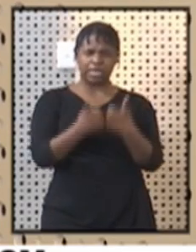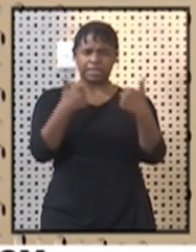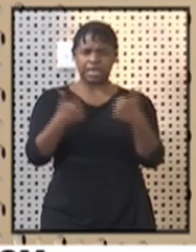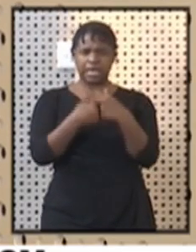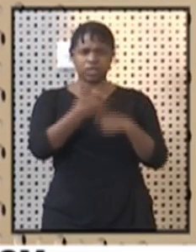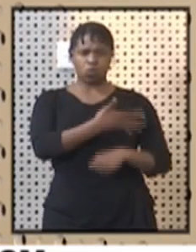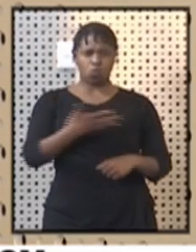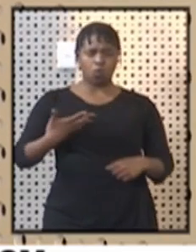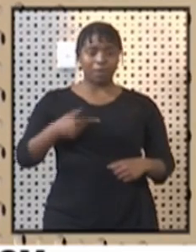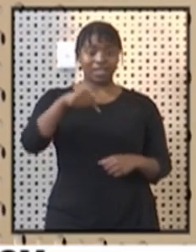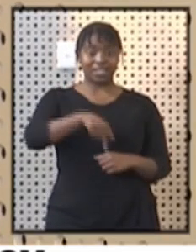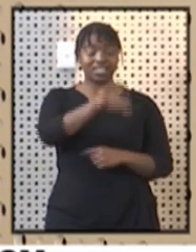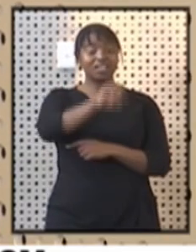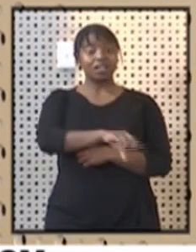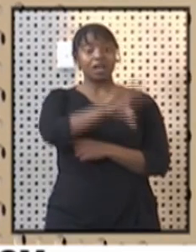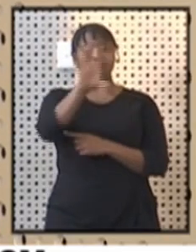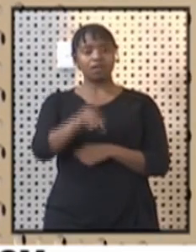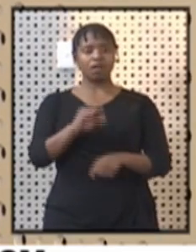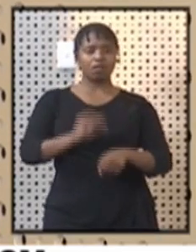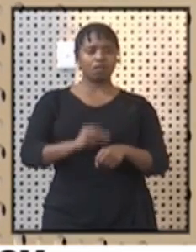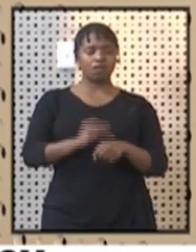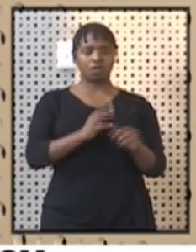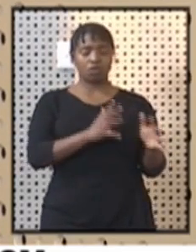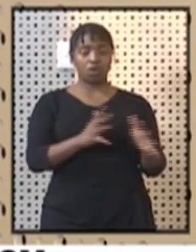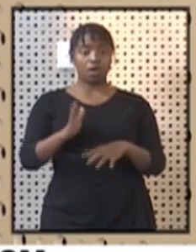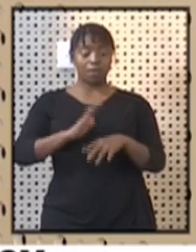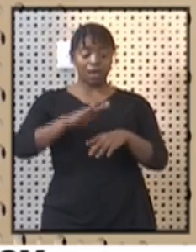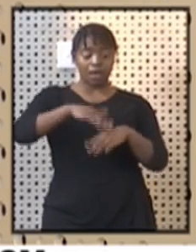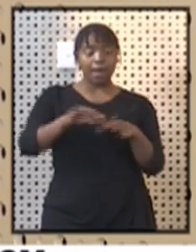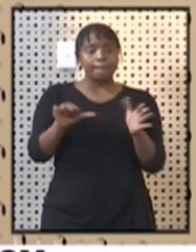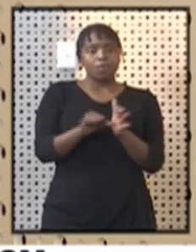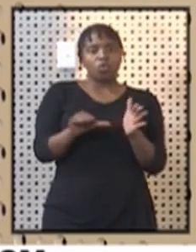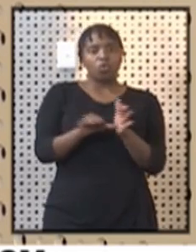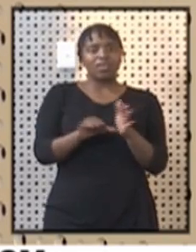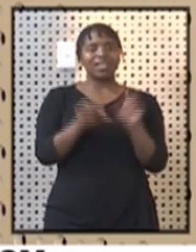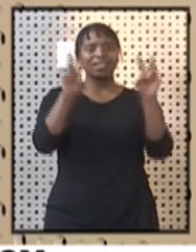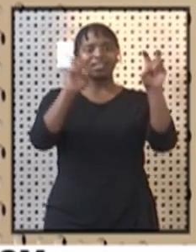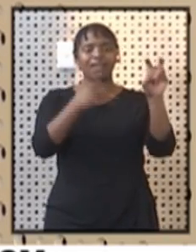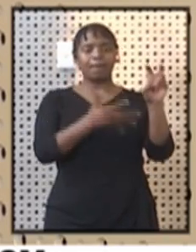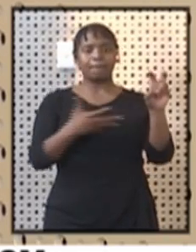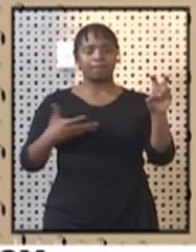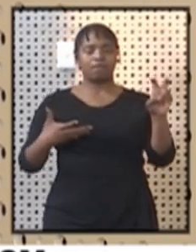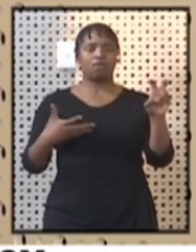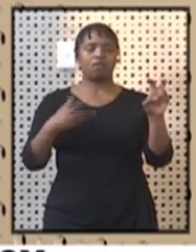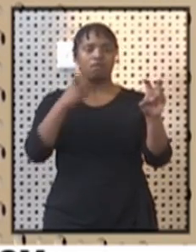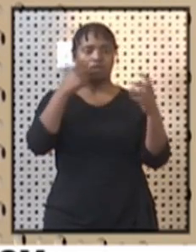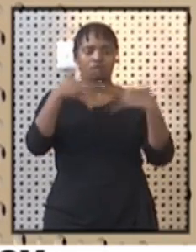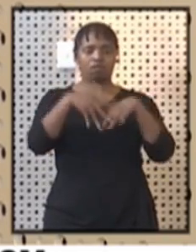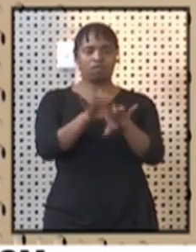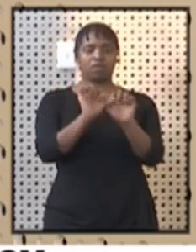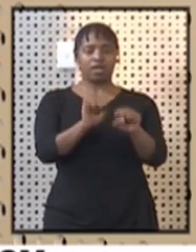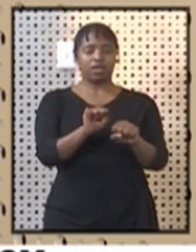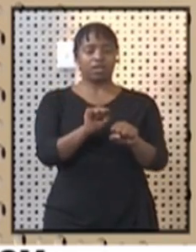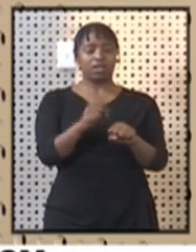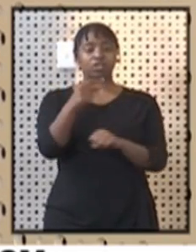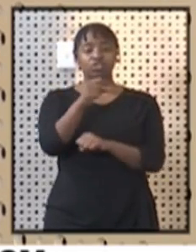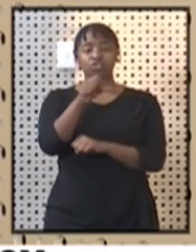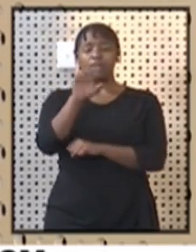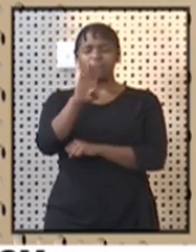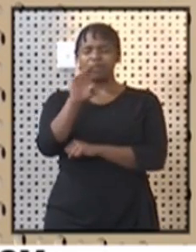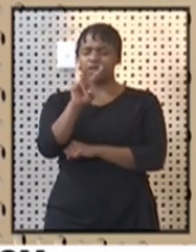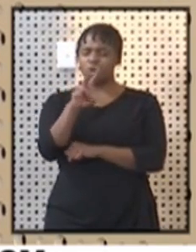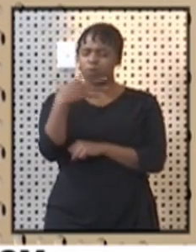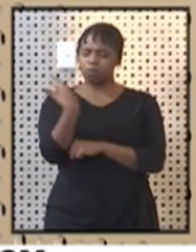women in our country are facing, including the important issue of gender mainstreaming. Gender-based violence remains a big